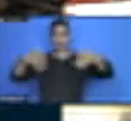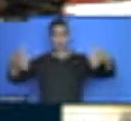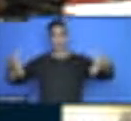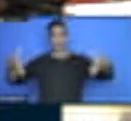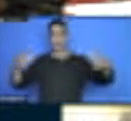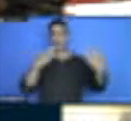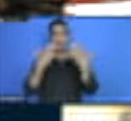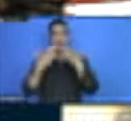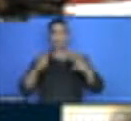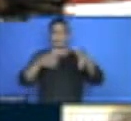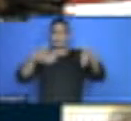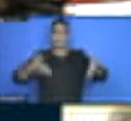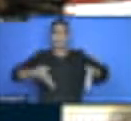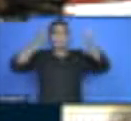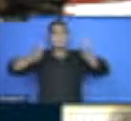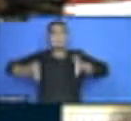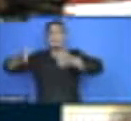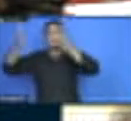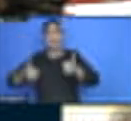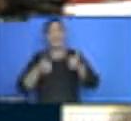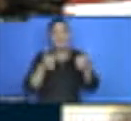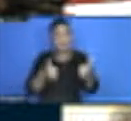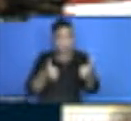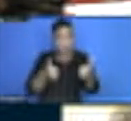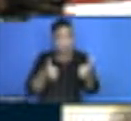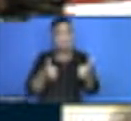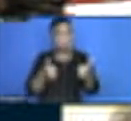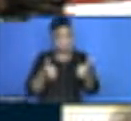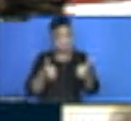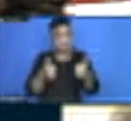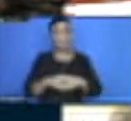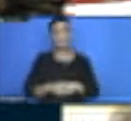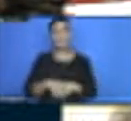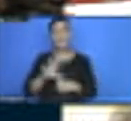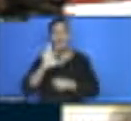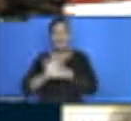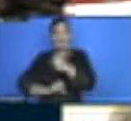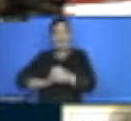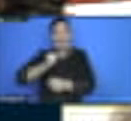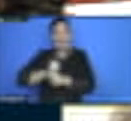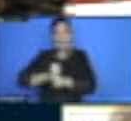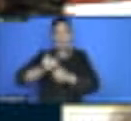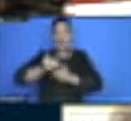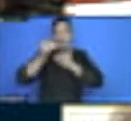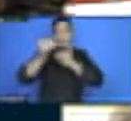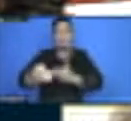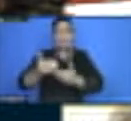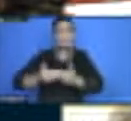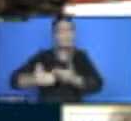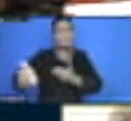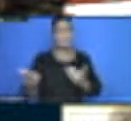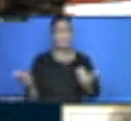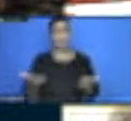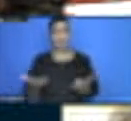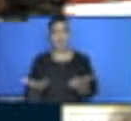Okay. That will continue in the next five years, for example. My question to Madam Director